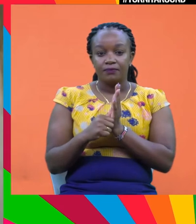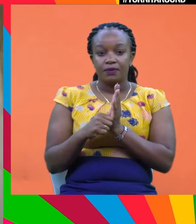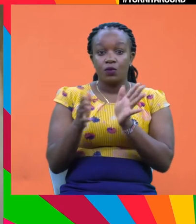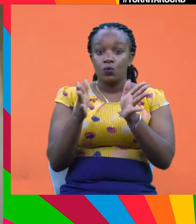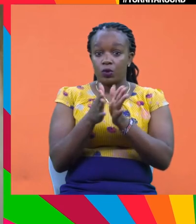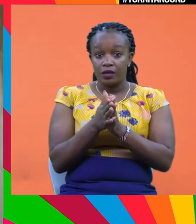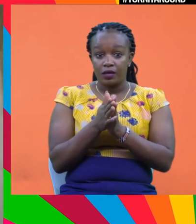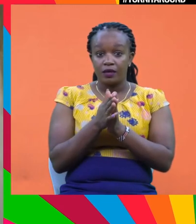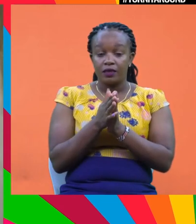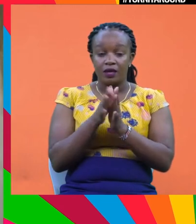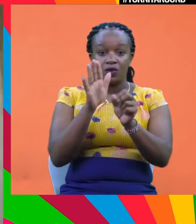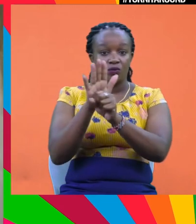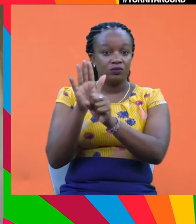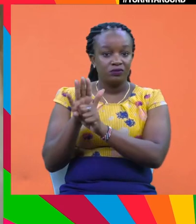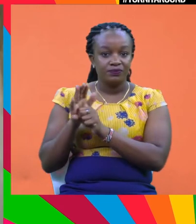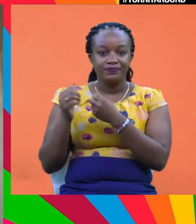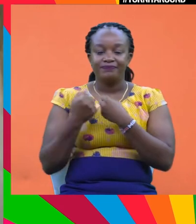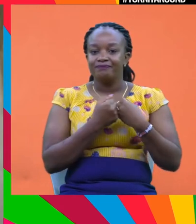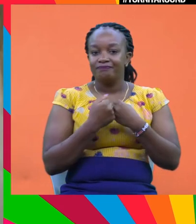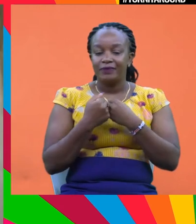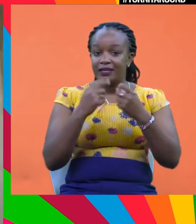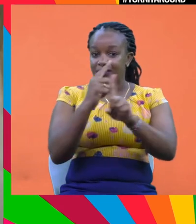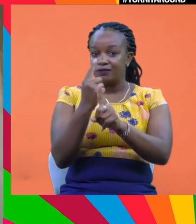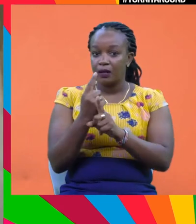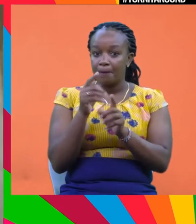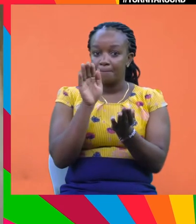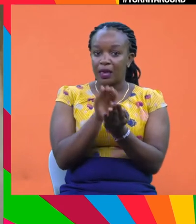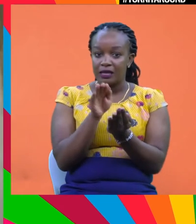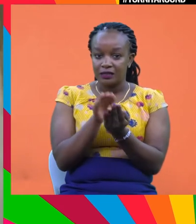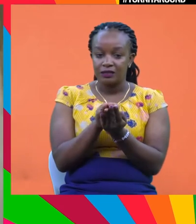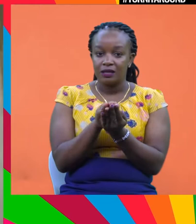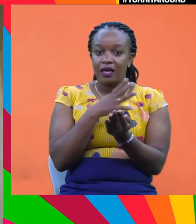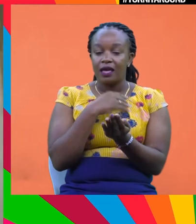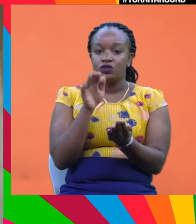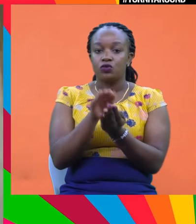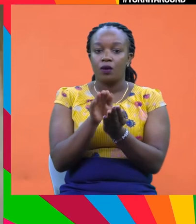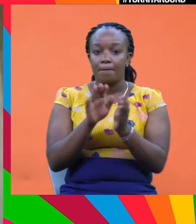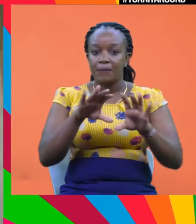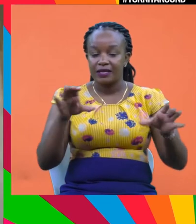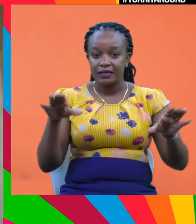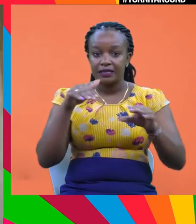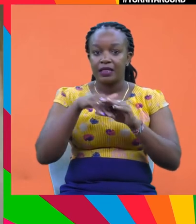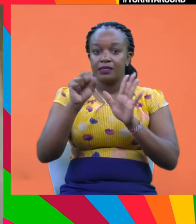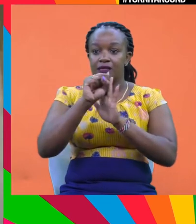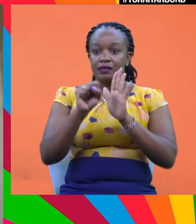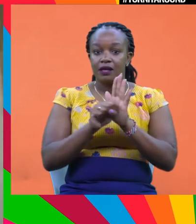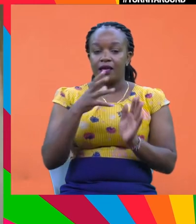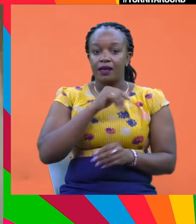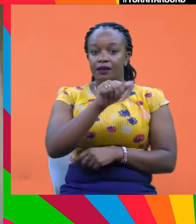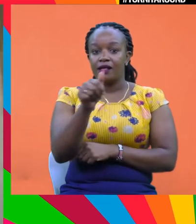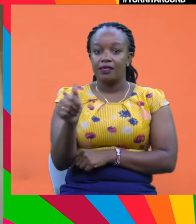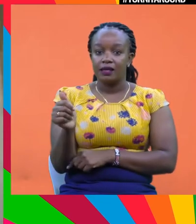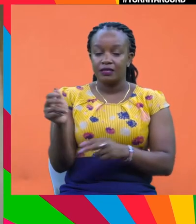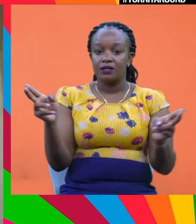followed by a massive injection by central banks and later a stock market boom in the States and others